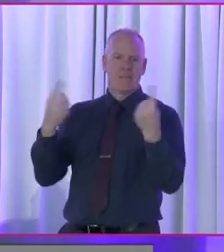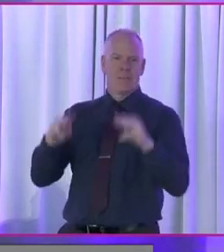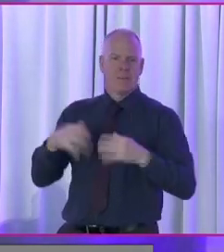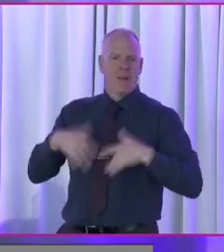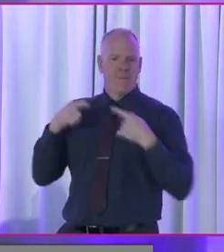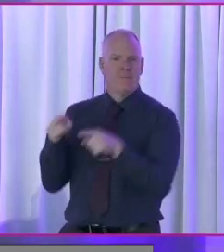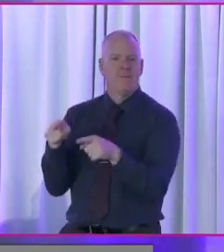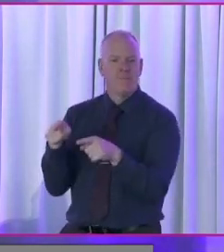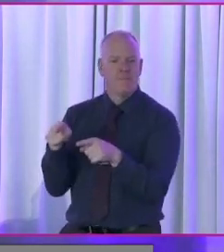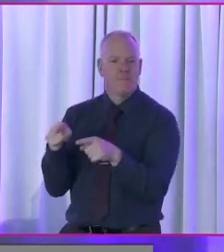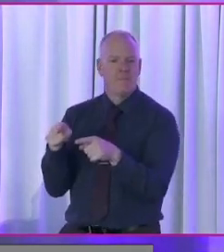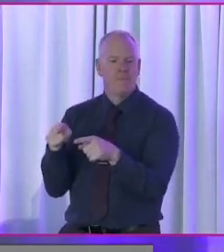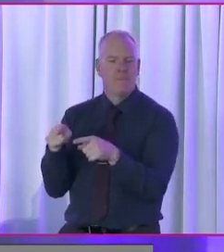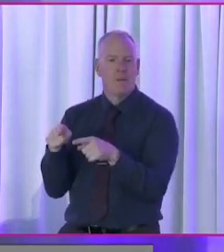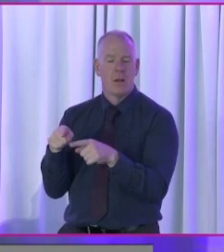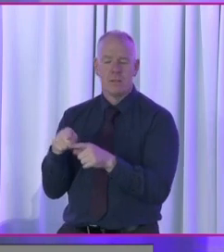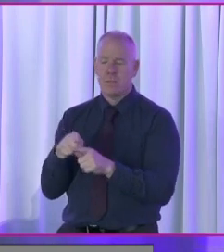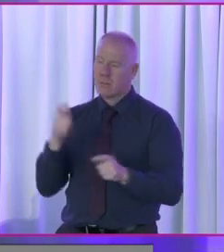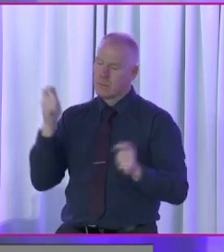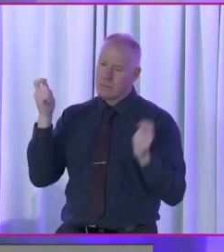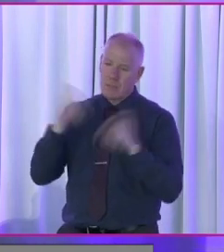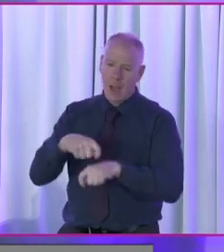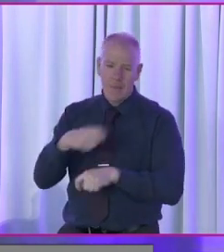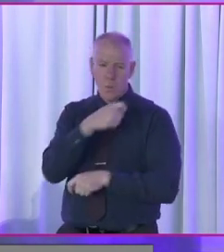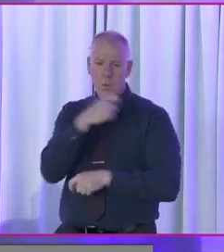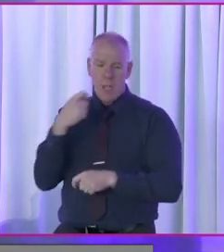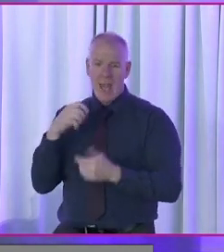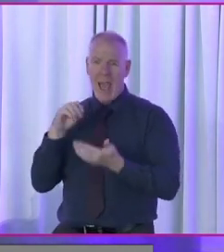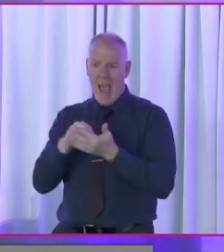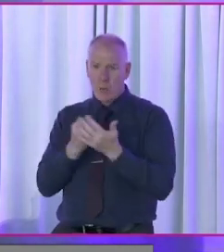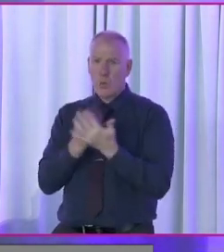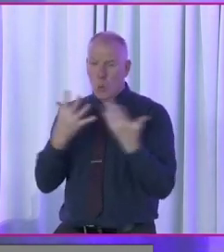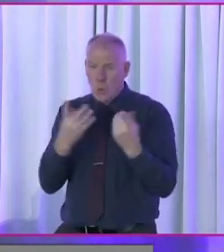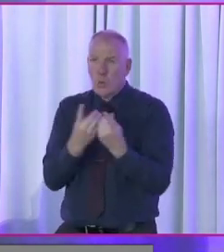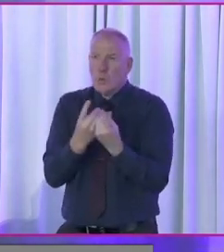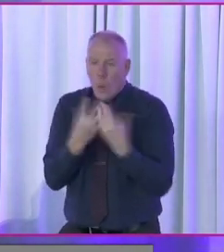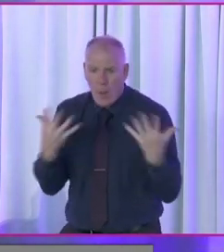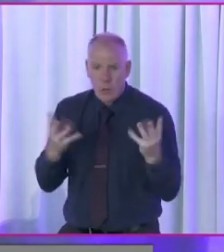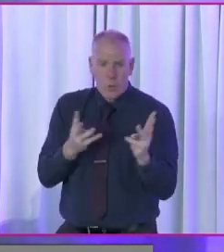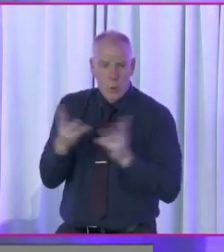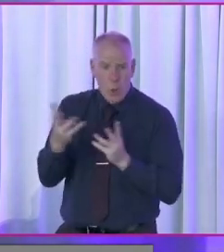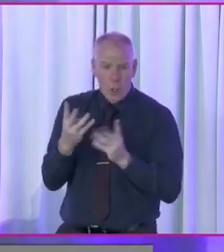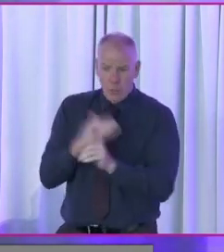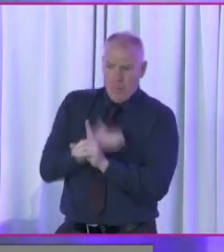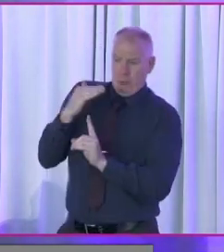you know, and it is a sad state of affairs that we have to work so hard to